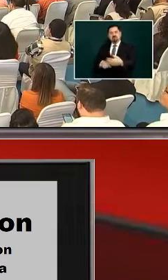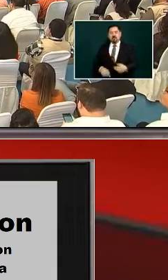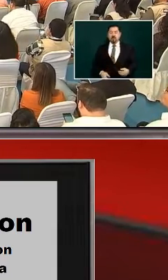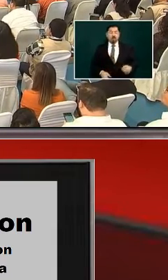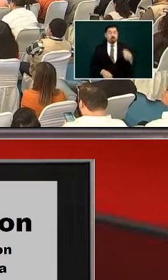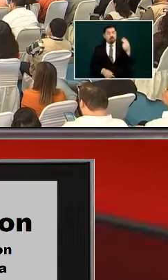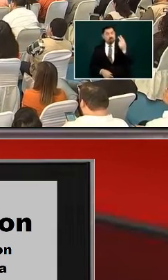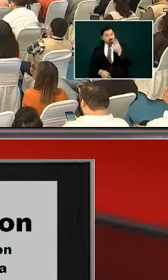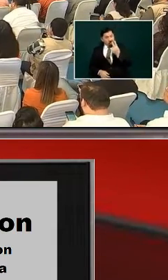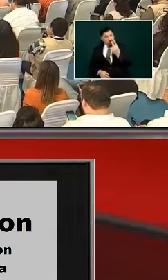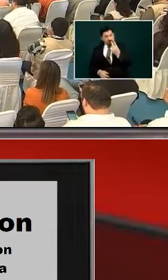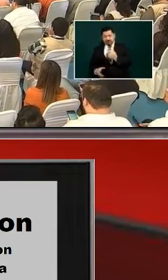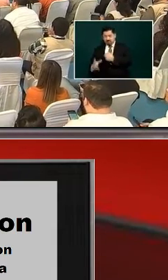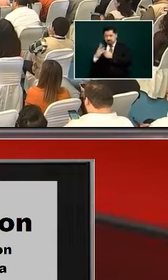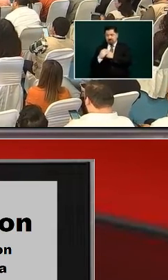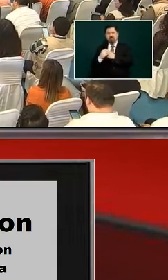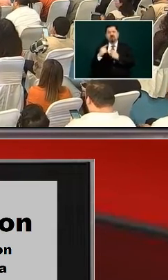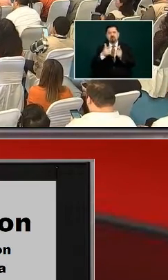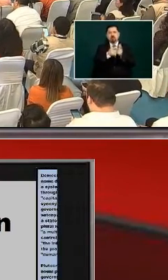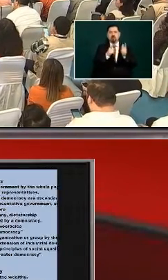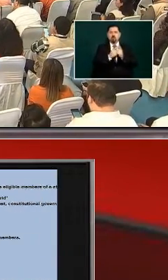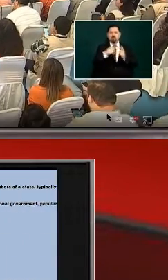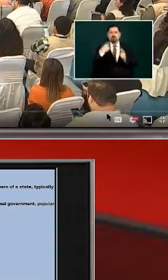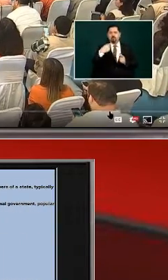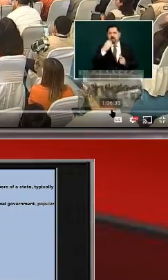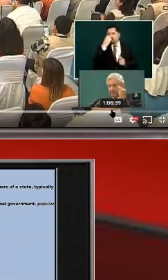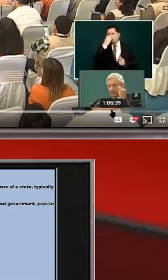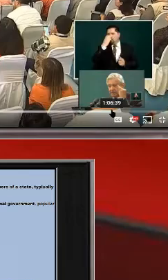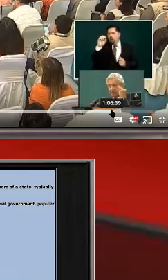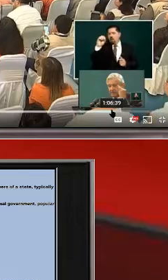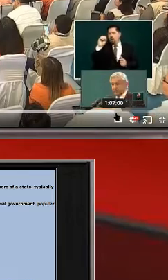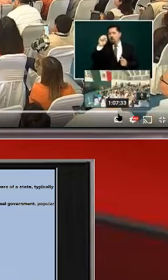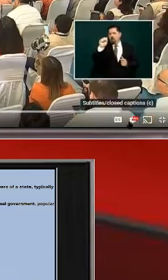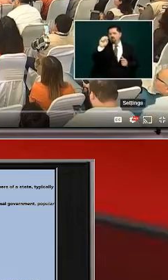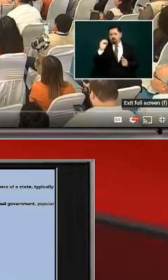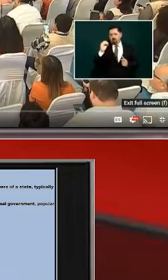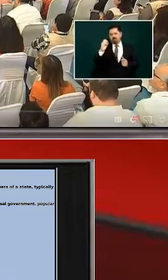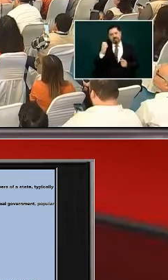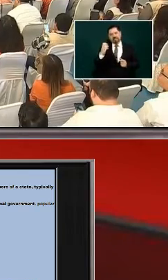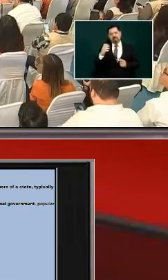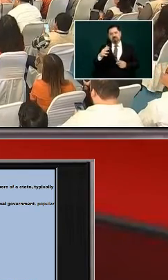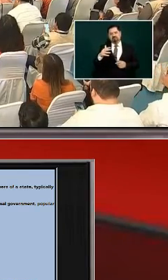pumps so the groups refused